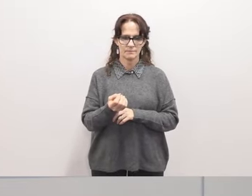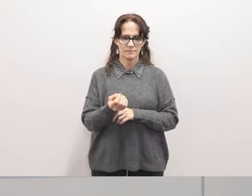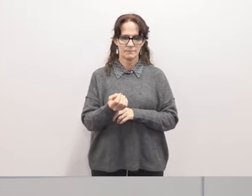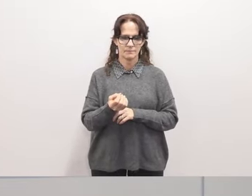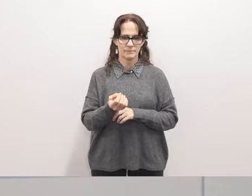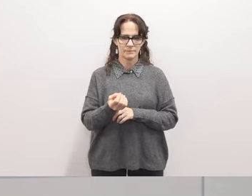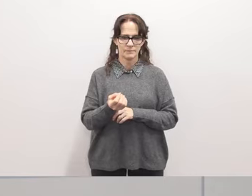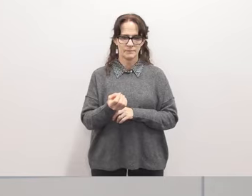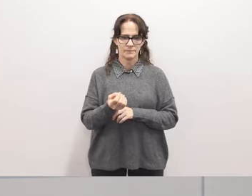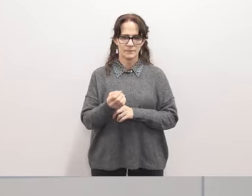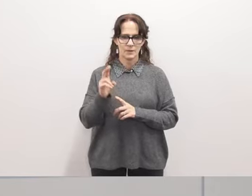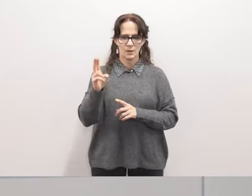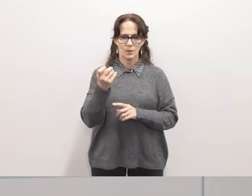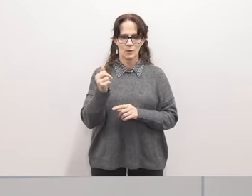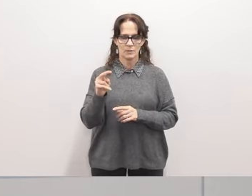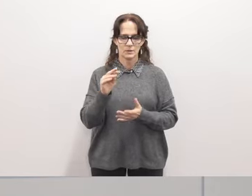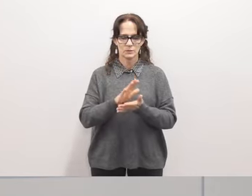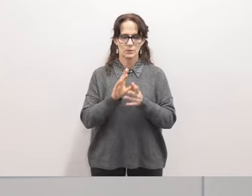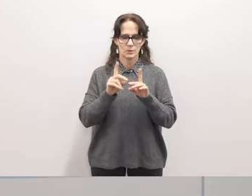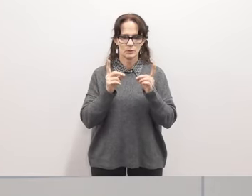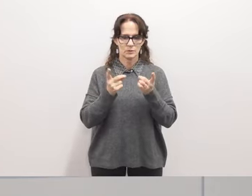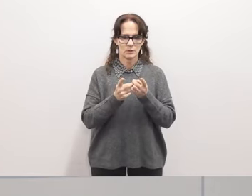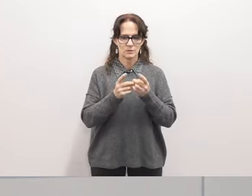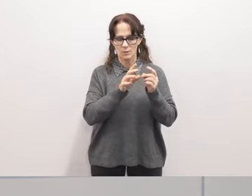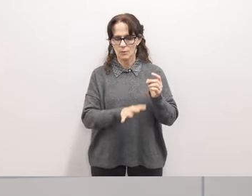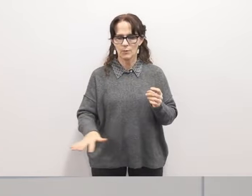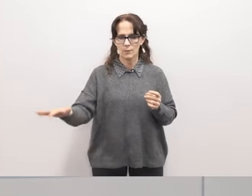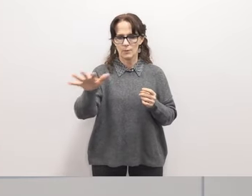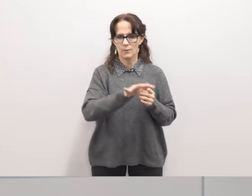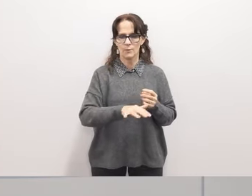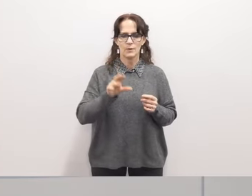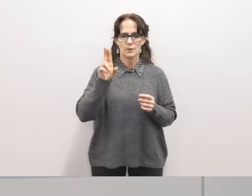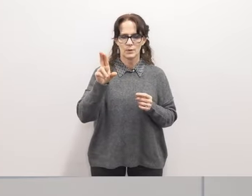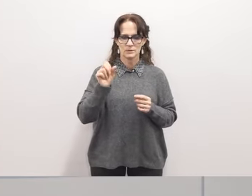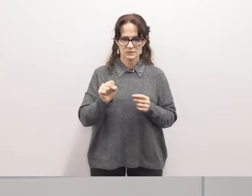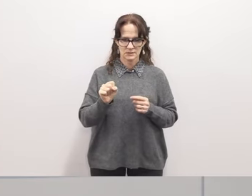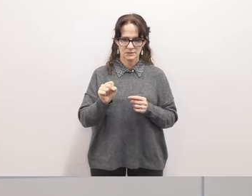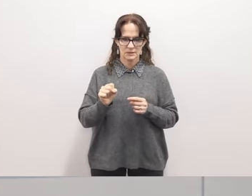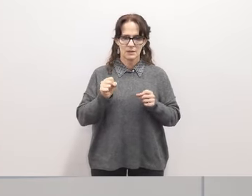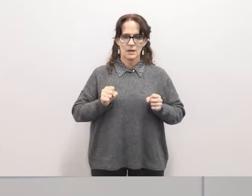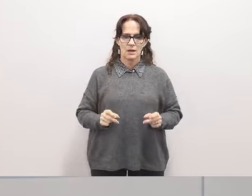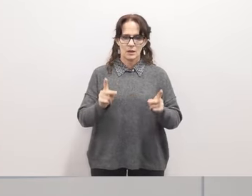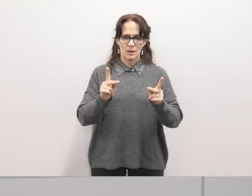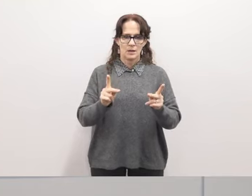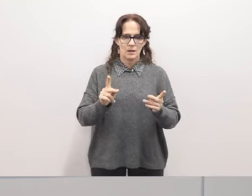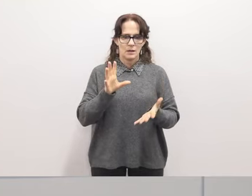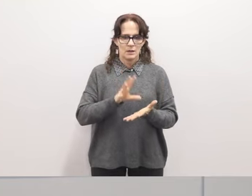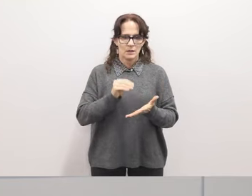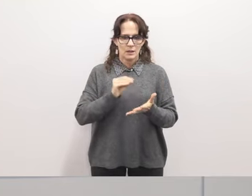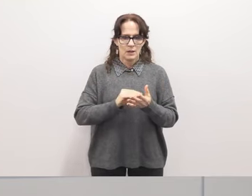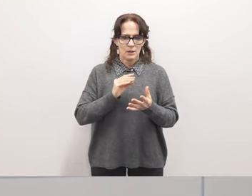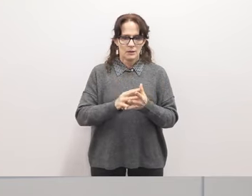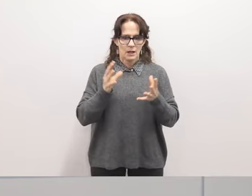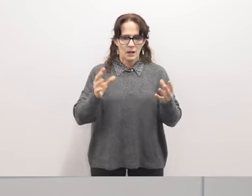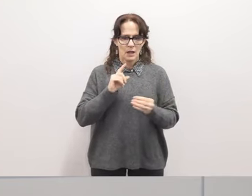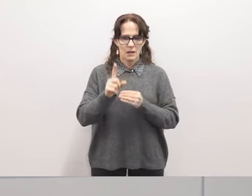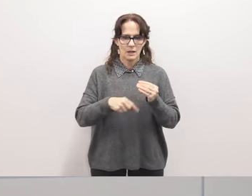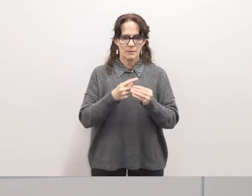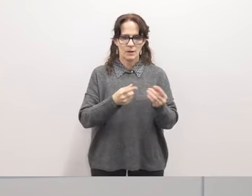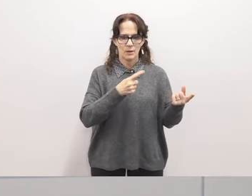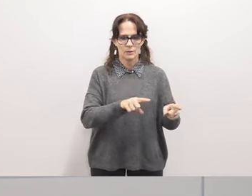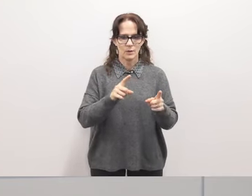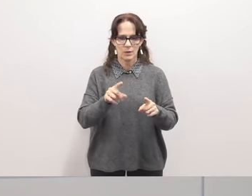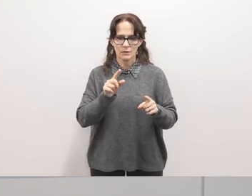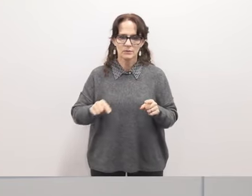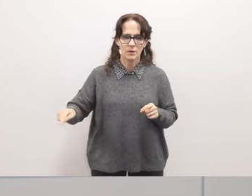primarily urban school districts throughout the united states and it was an opportunity to learn a lot about what's going on in other